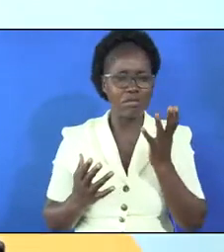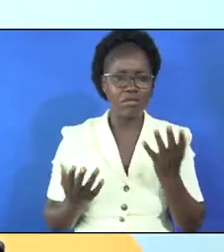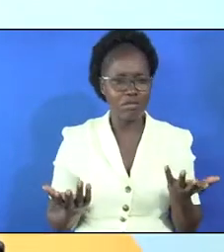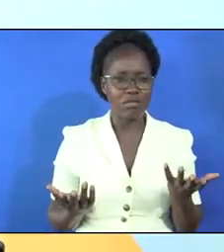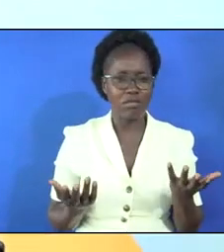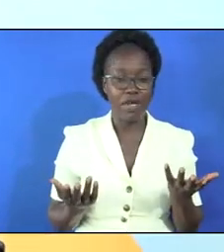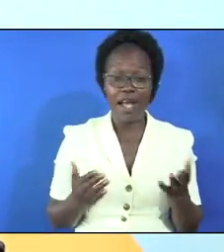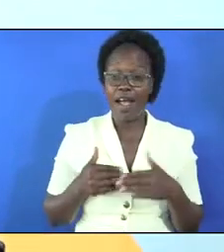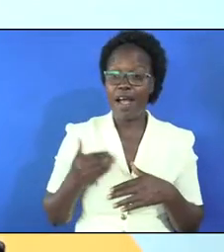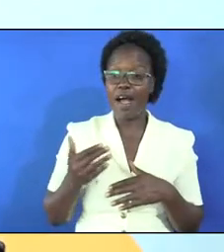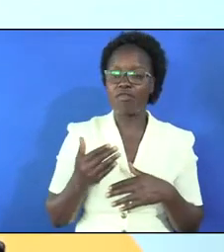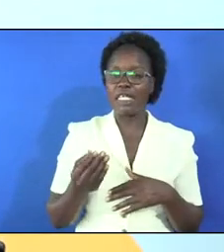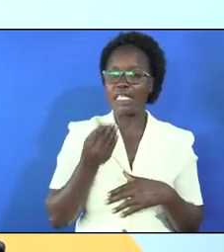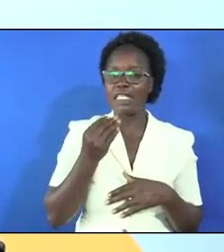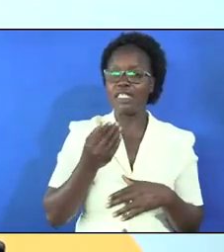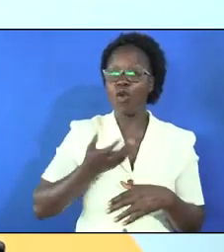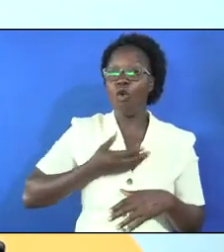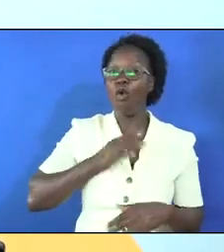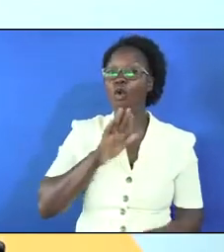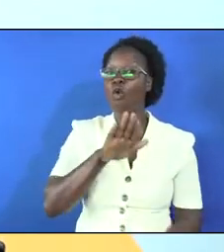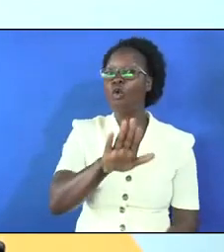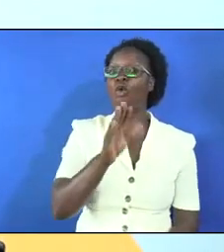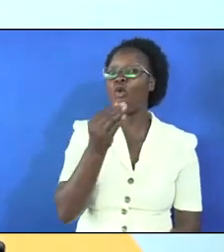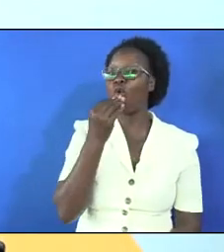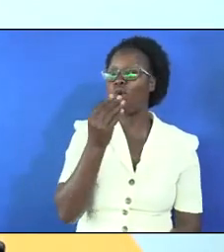after eating your own food